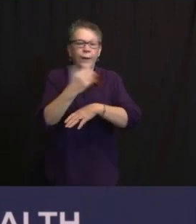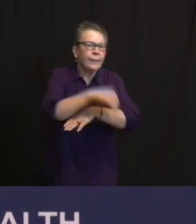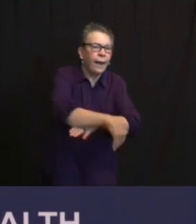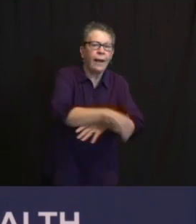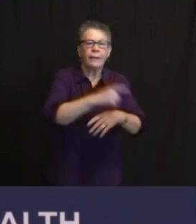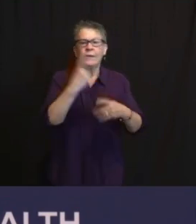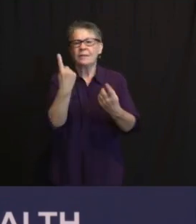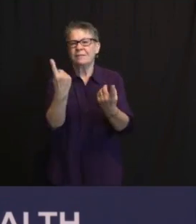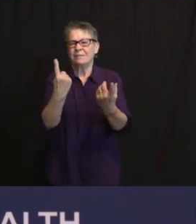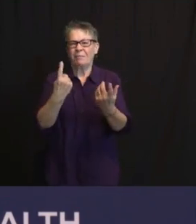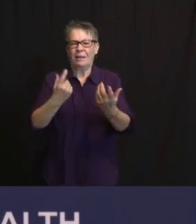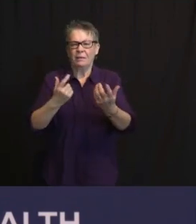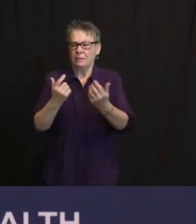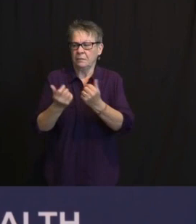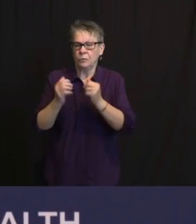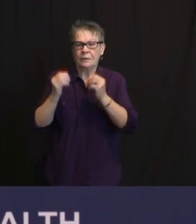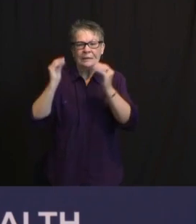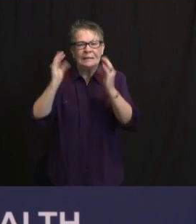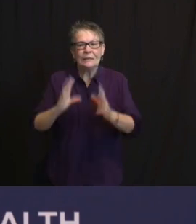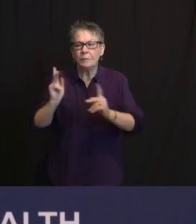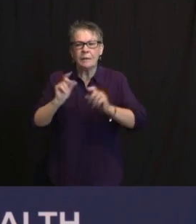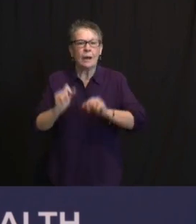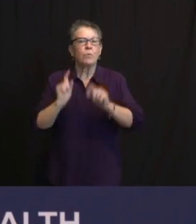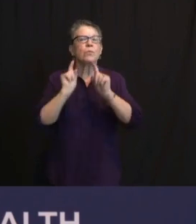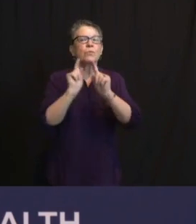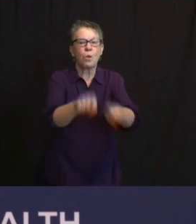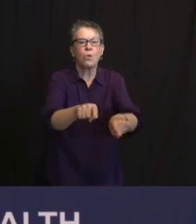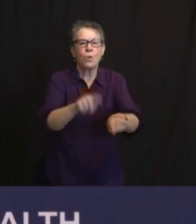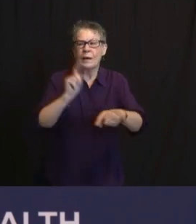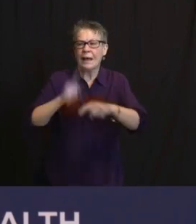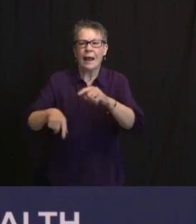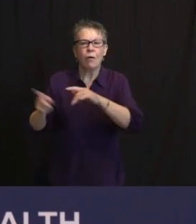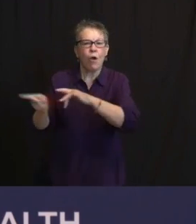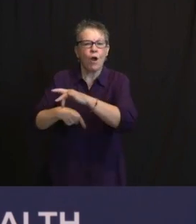WHAT SORTS OF GROUPS LOBBIED? HOW ABOUT THE ANSWER TO THAT? EVERYBODY.